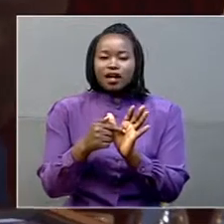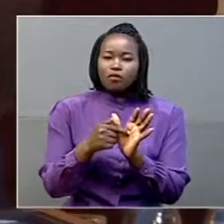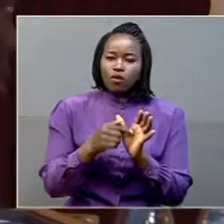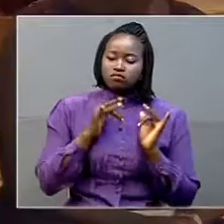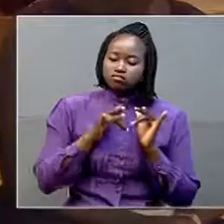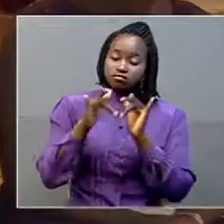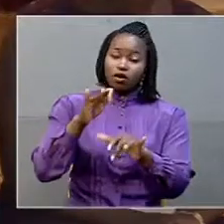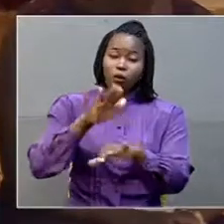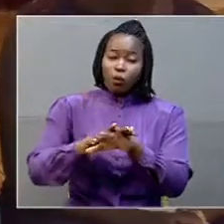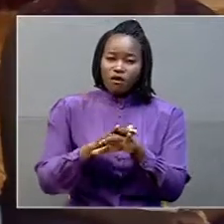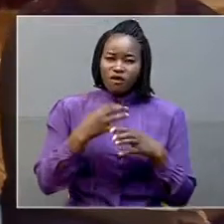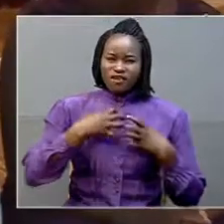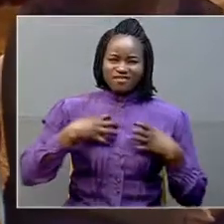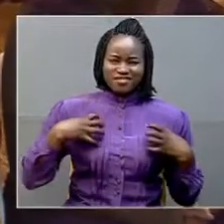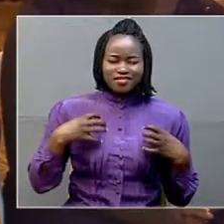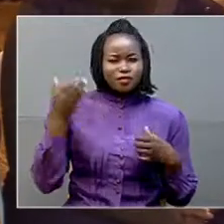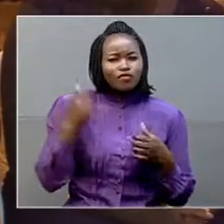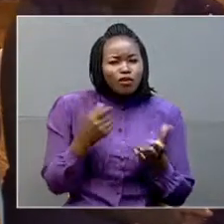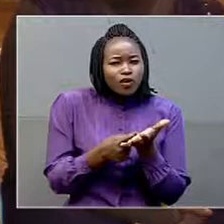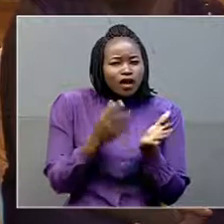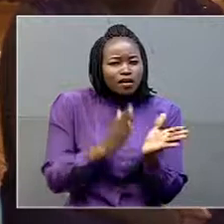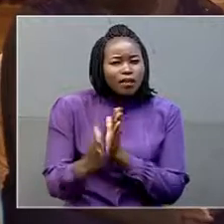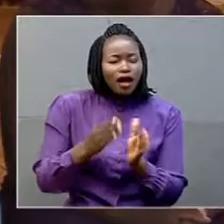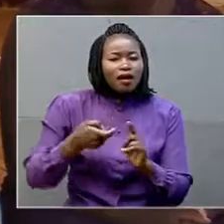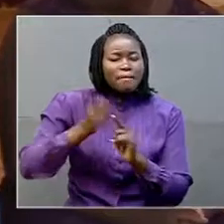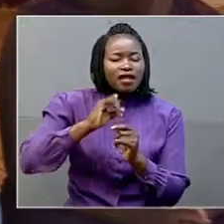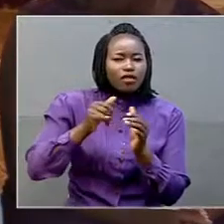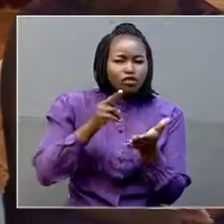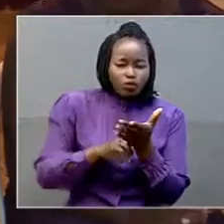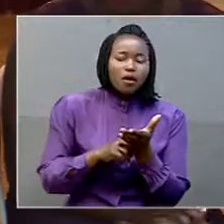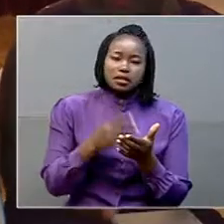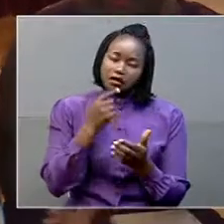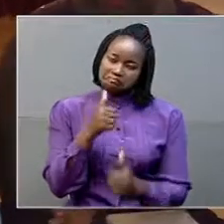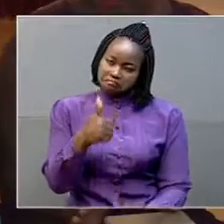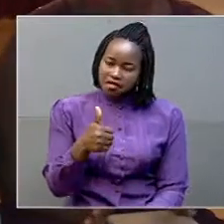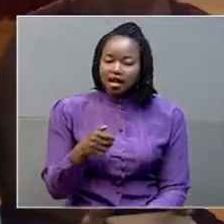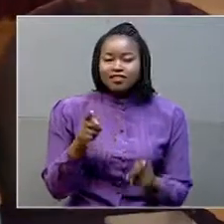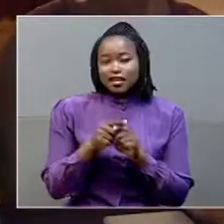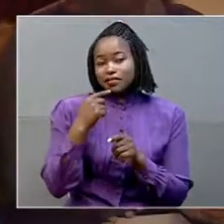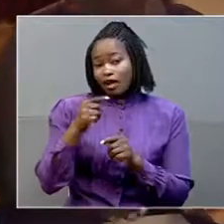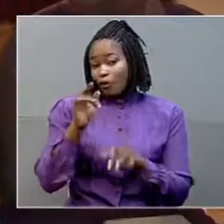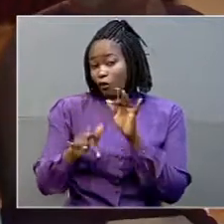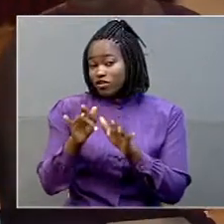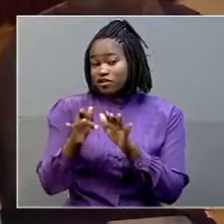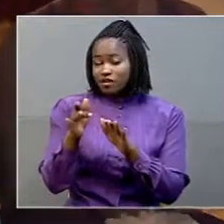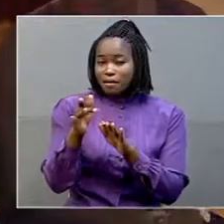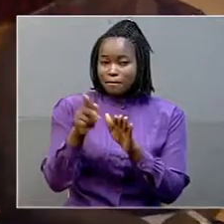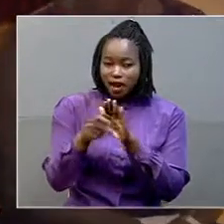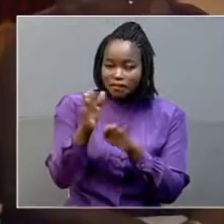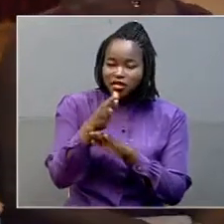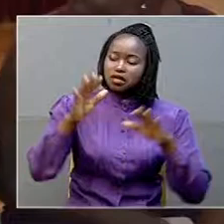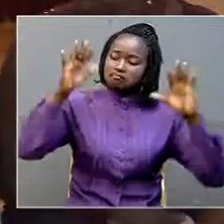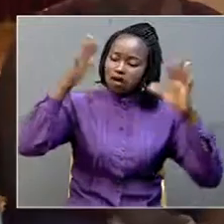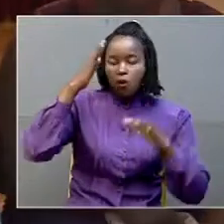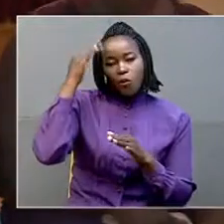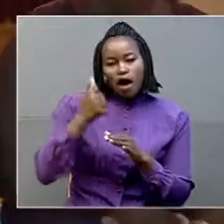on Refugees that Uganda hosted in June. She also commended the Commission. of the Prime Minister for its commitment to working with